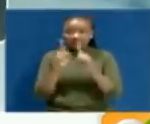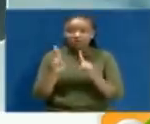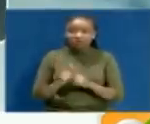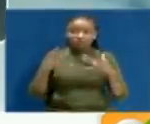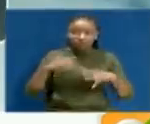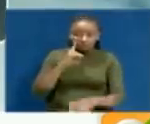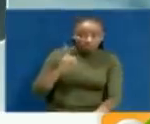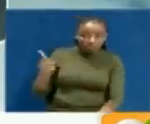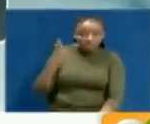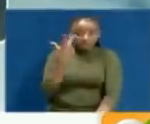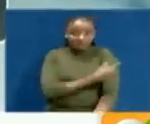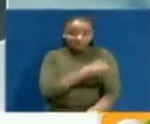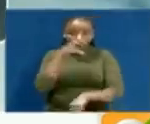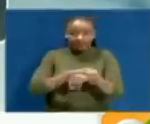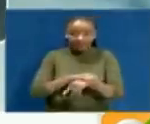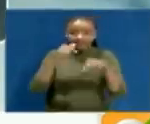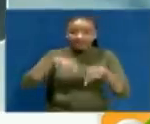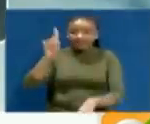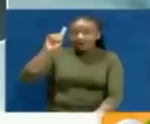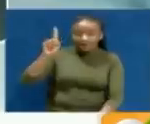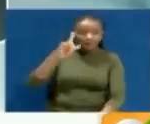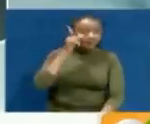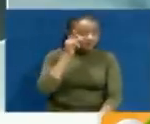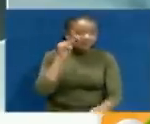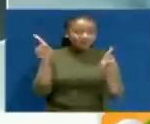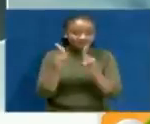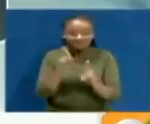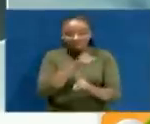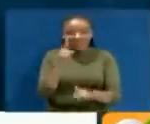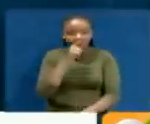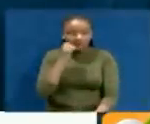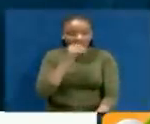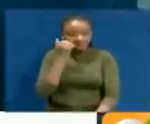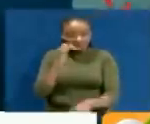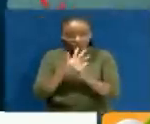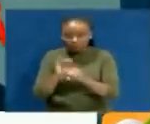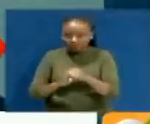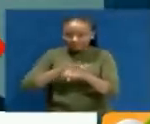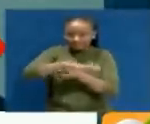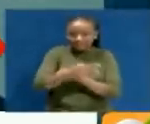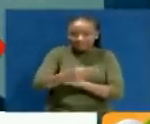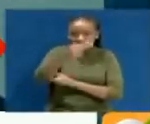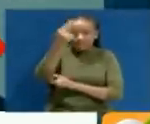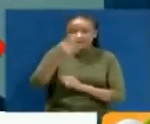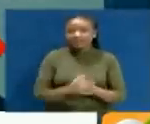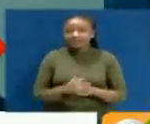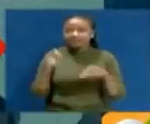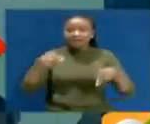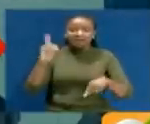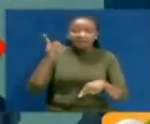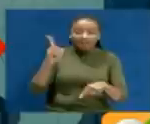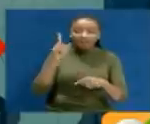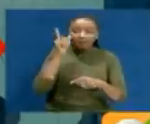been vaccinated so far. Nairobi and Mombasa still have the highest attack rates of COVID-19, with Nairobi,